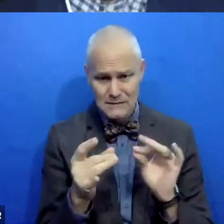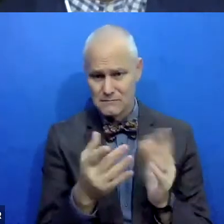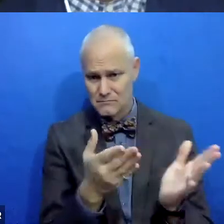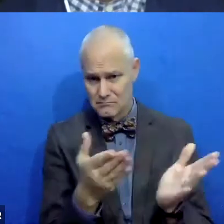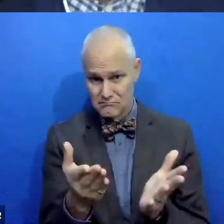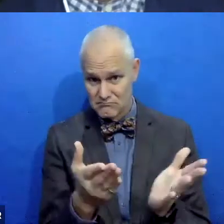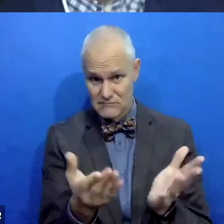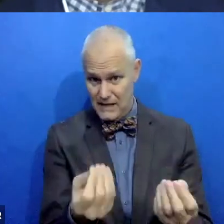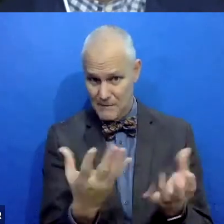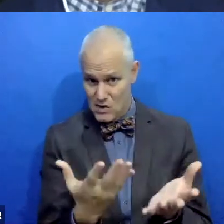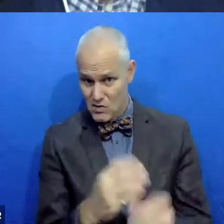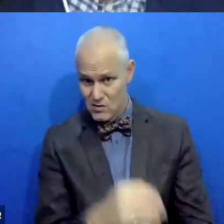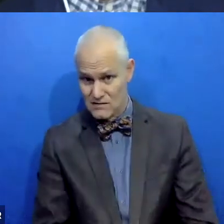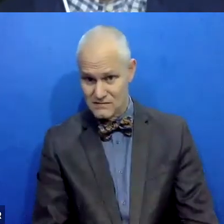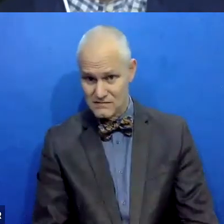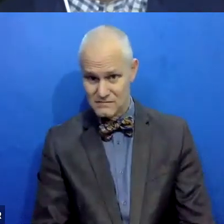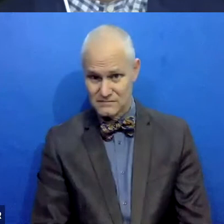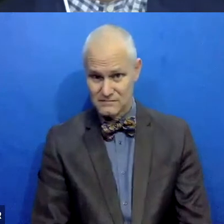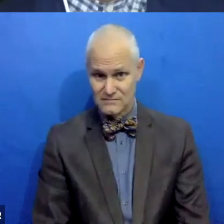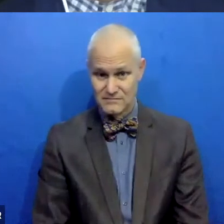please let me know. Yes.